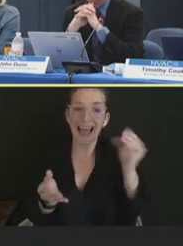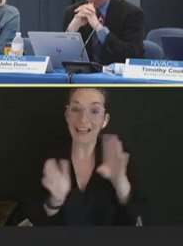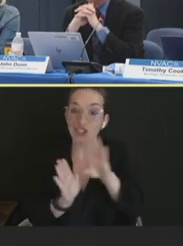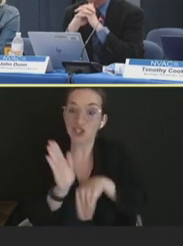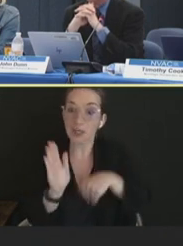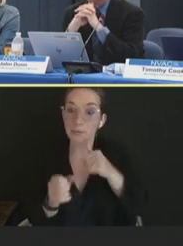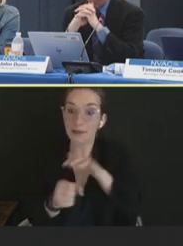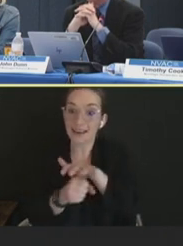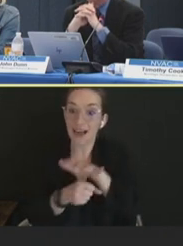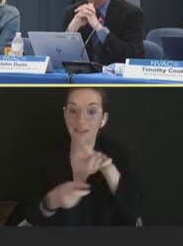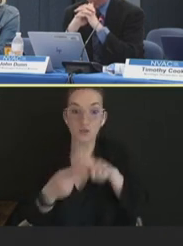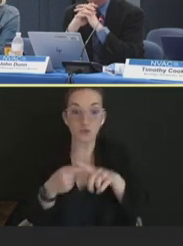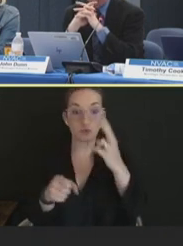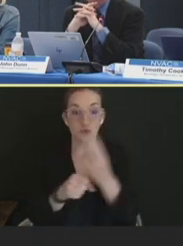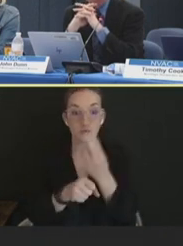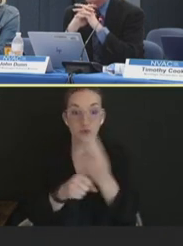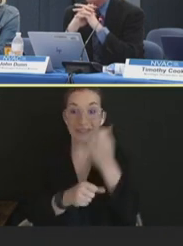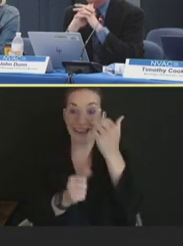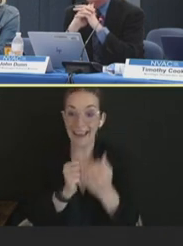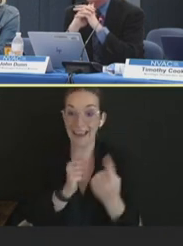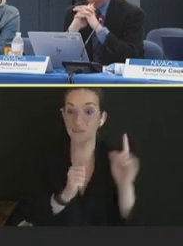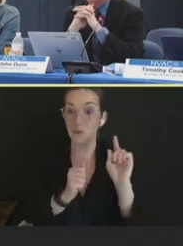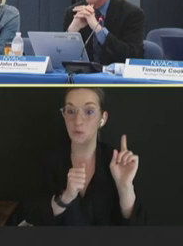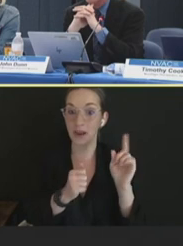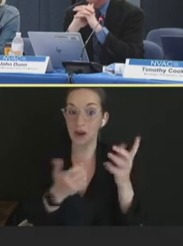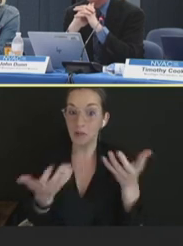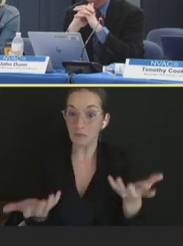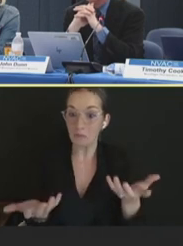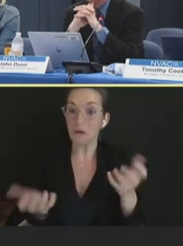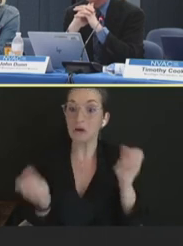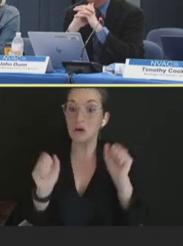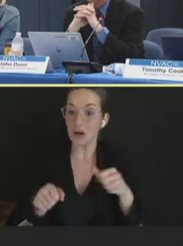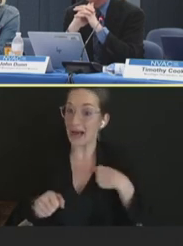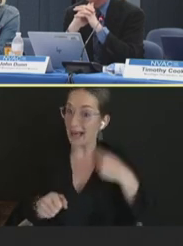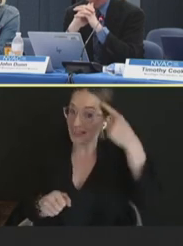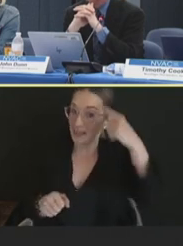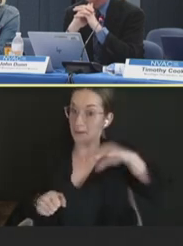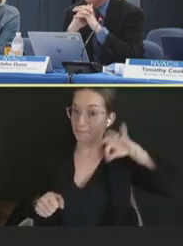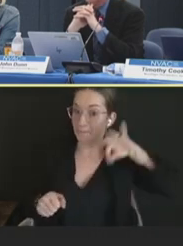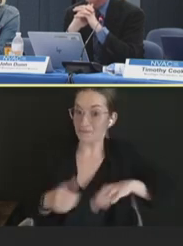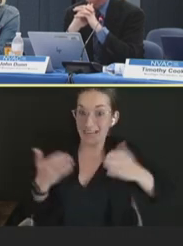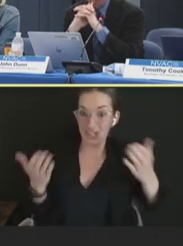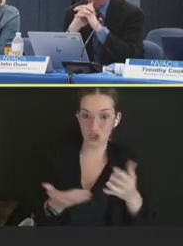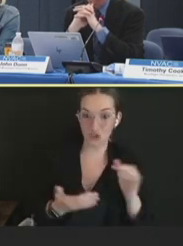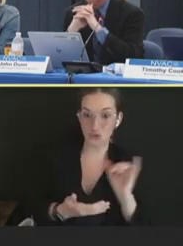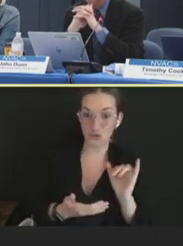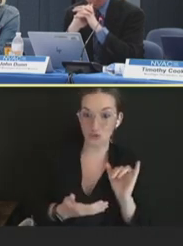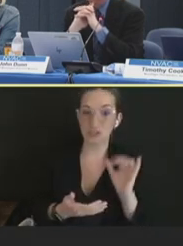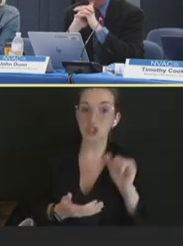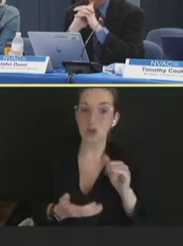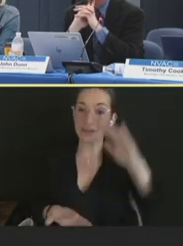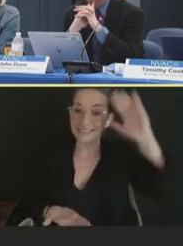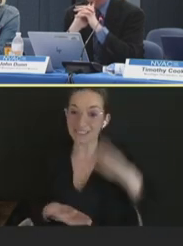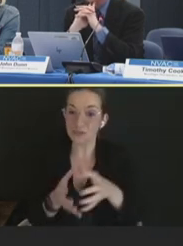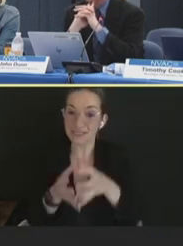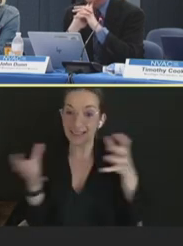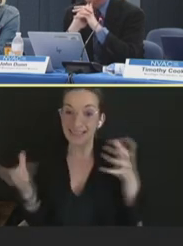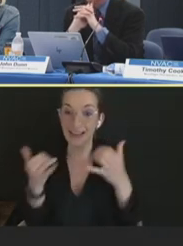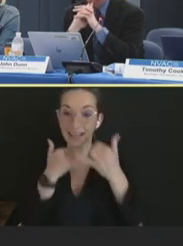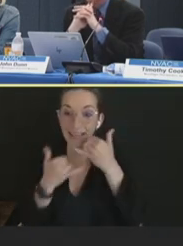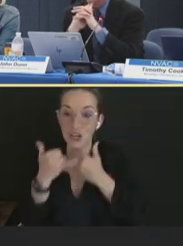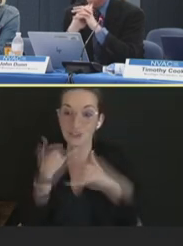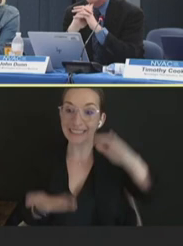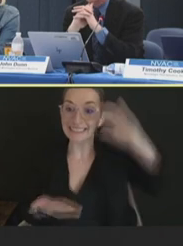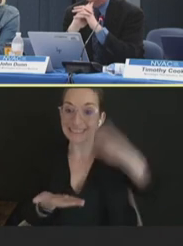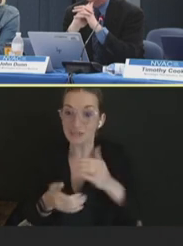they could conceivably have a lot of benefit because it would decrease a lot of errors, decrease a lot of waste, make